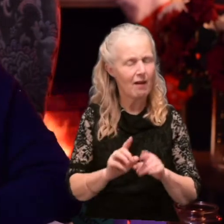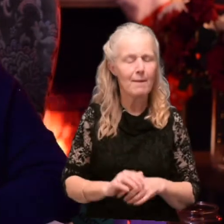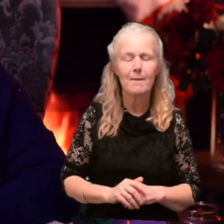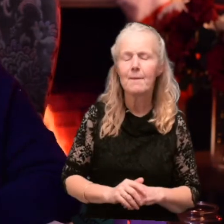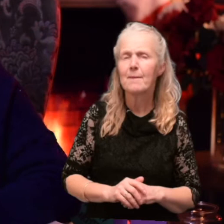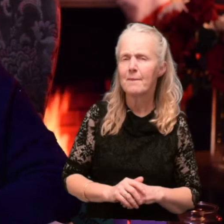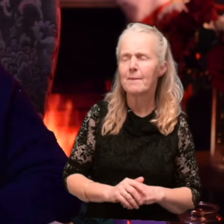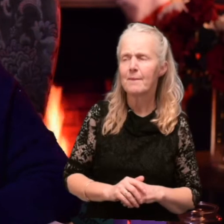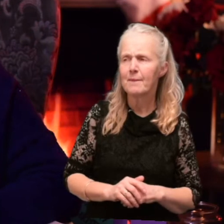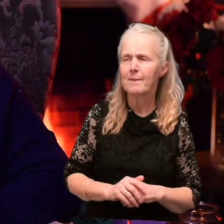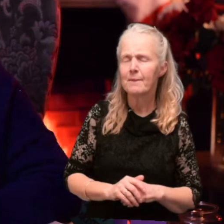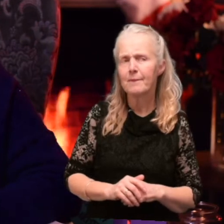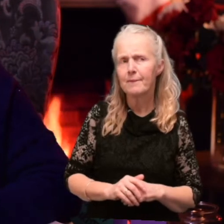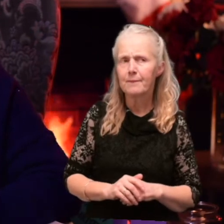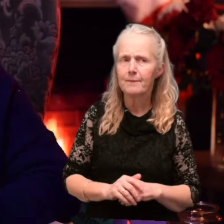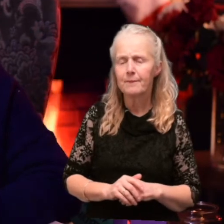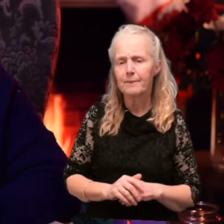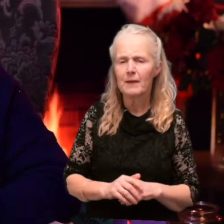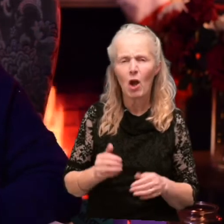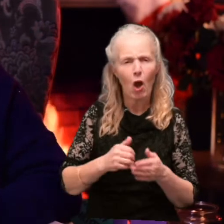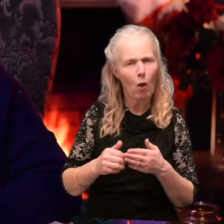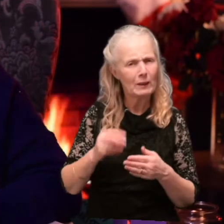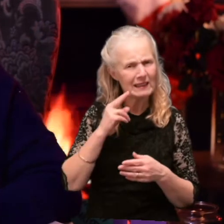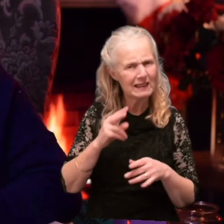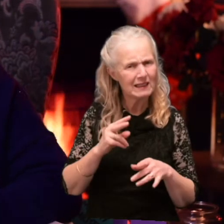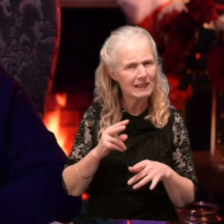Come to think of it. They always seem to leave together.